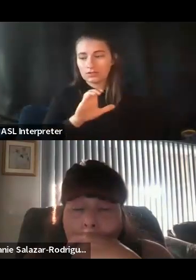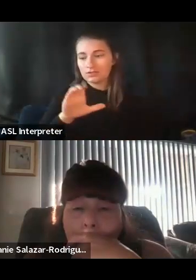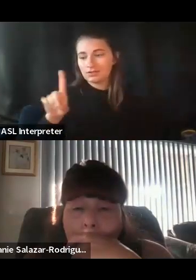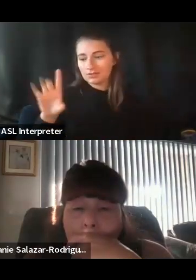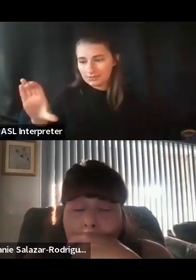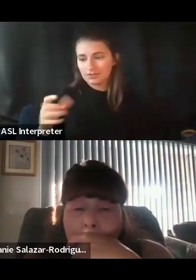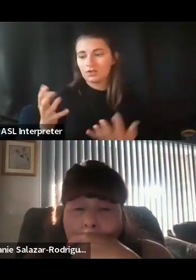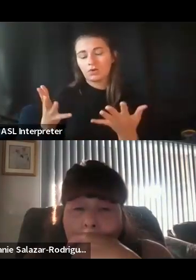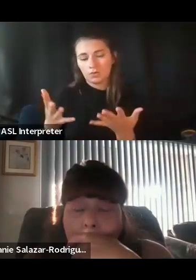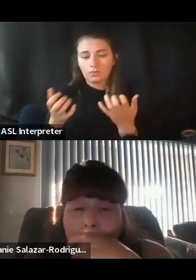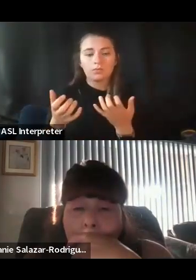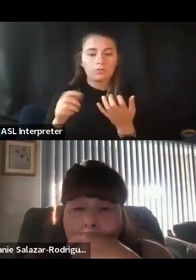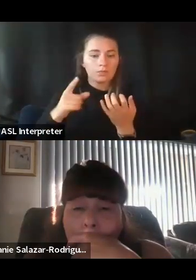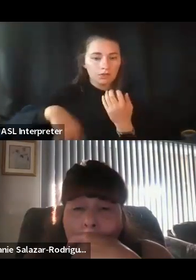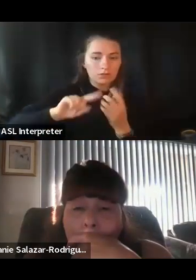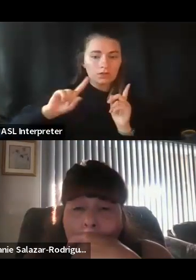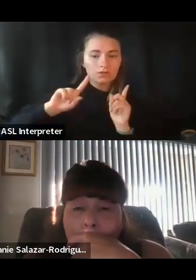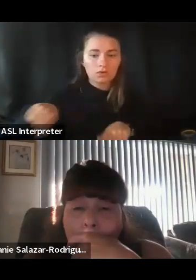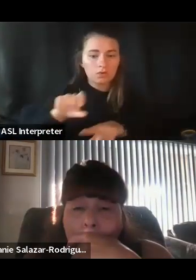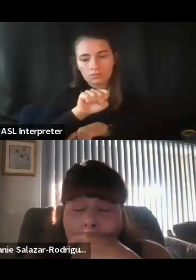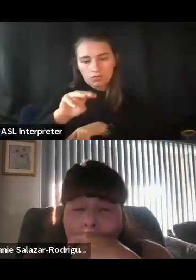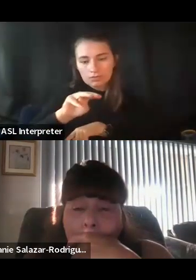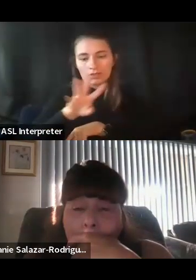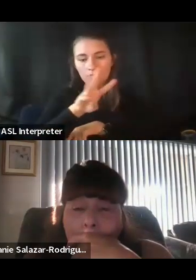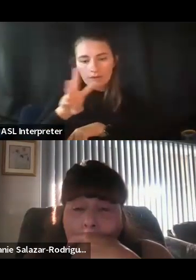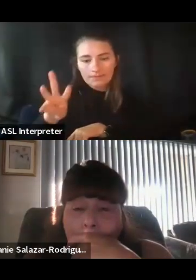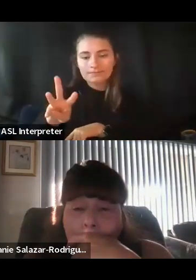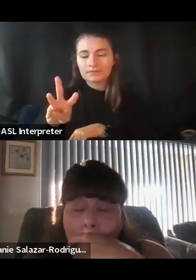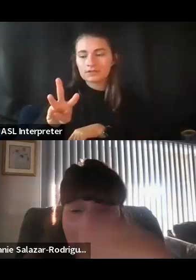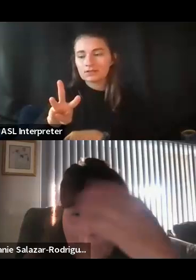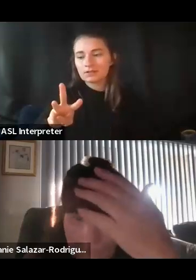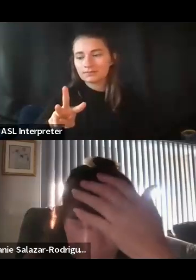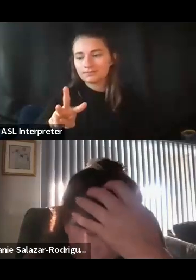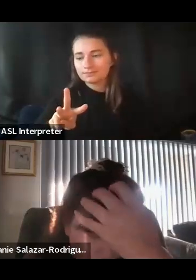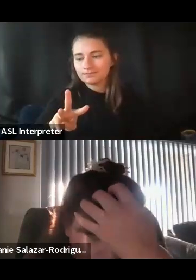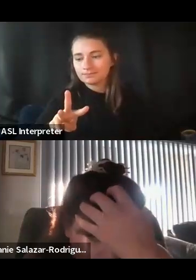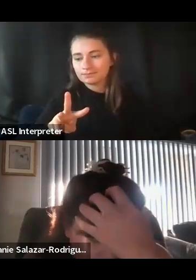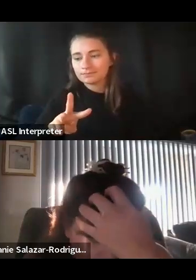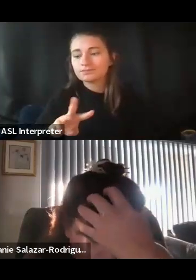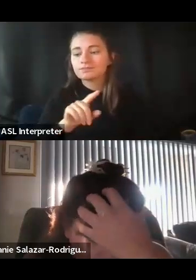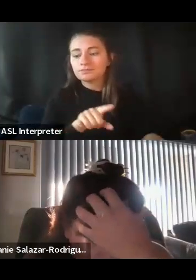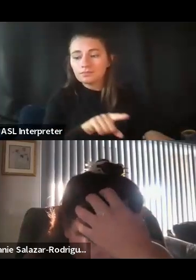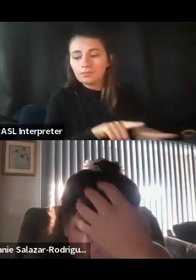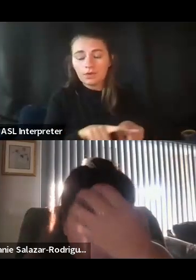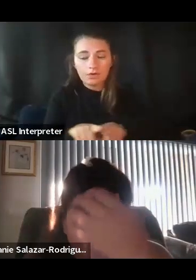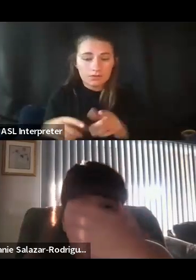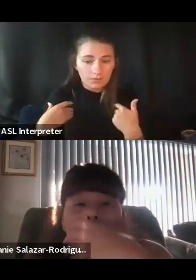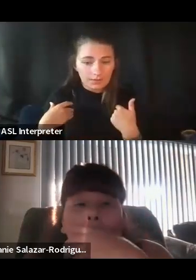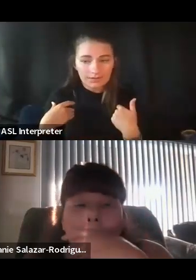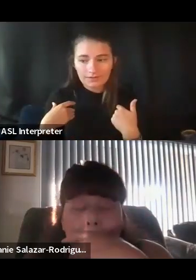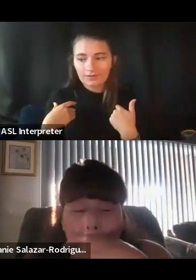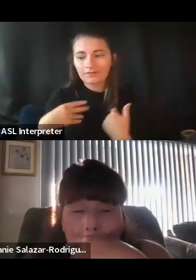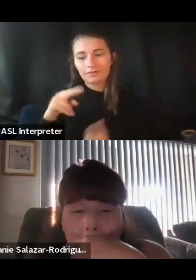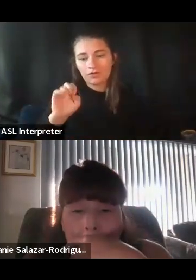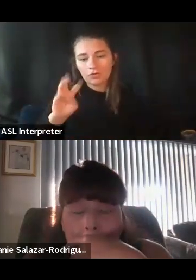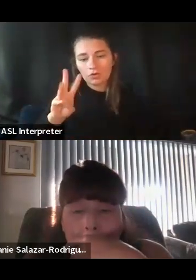visit our social media website, etc. We also have a newsletter